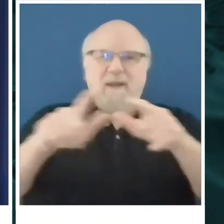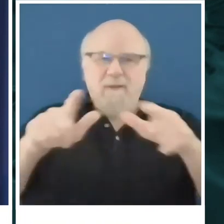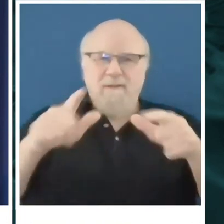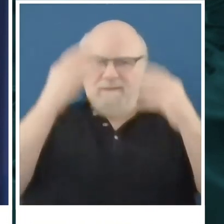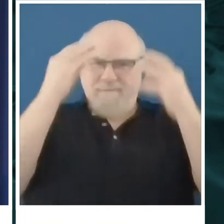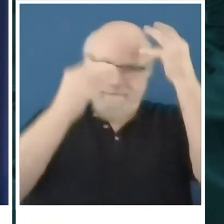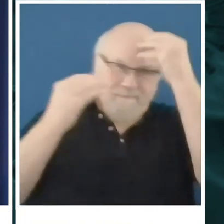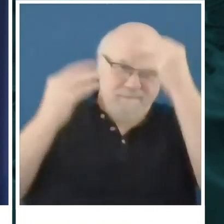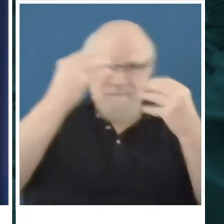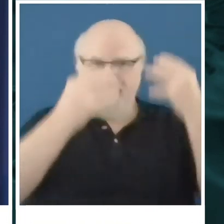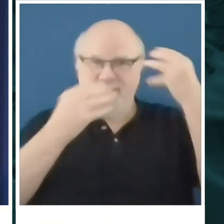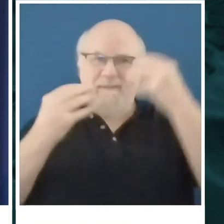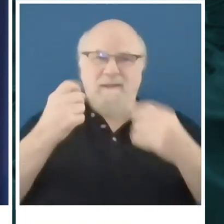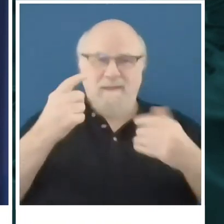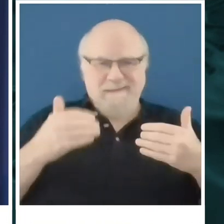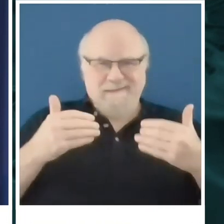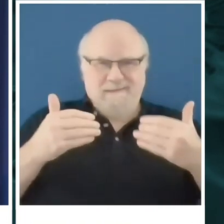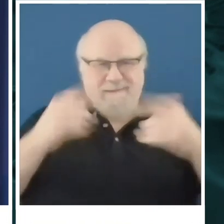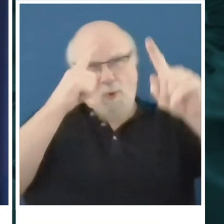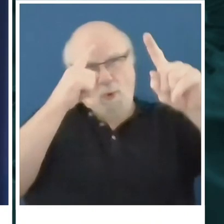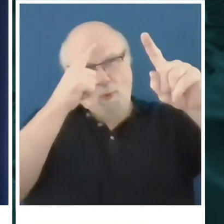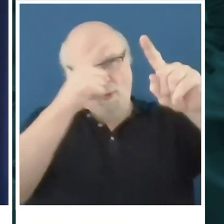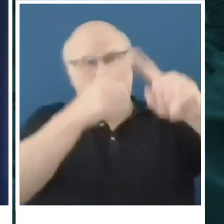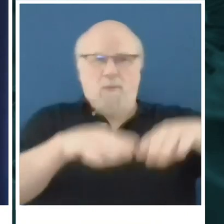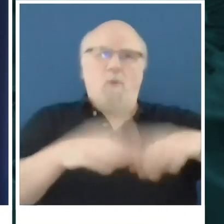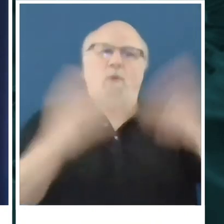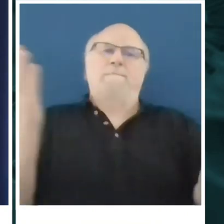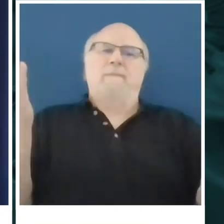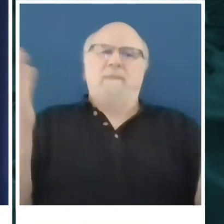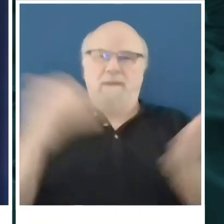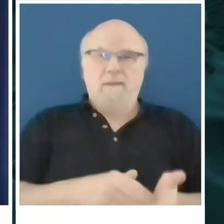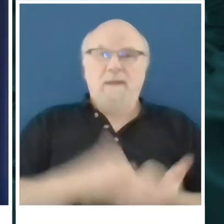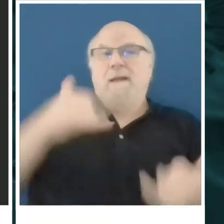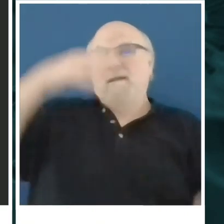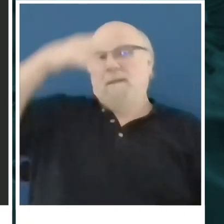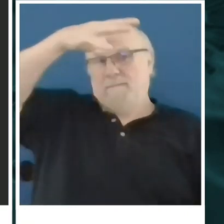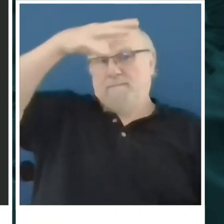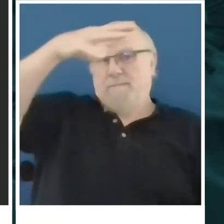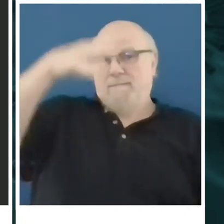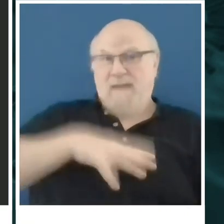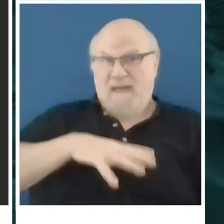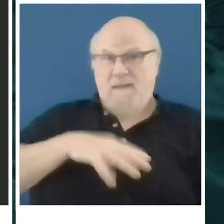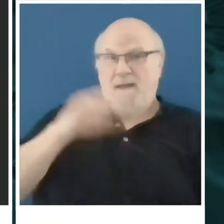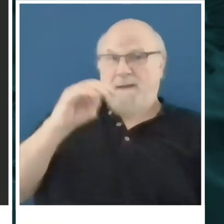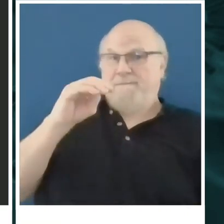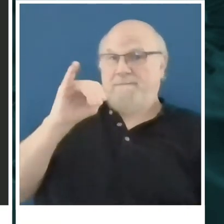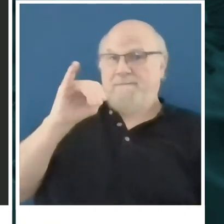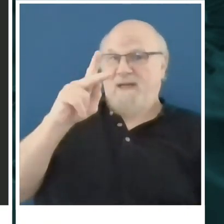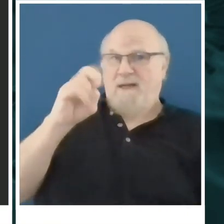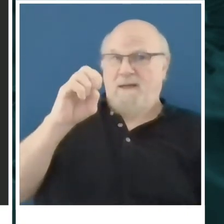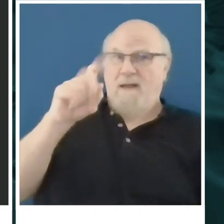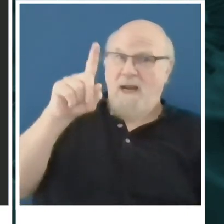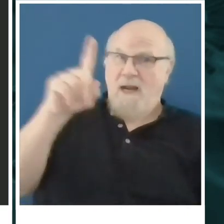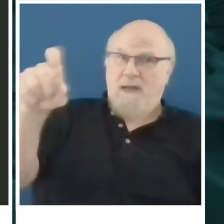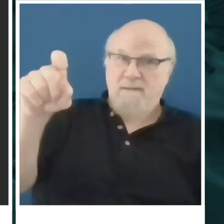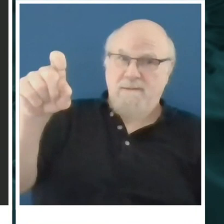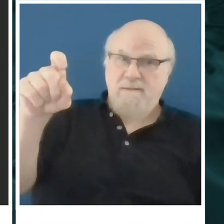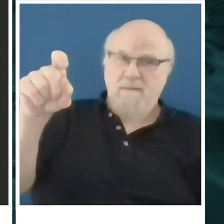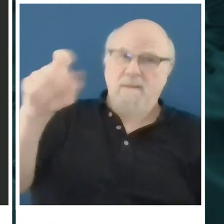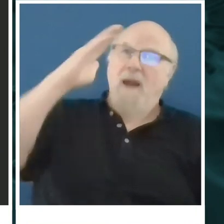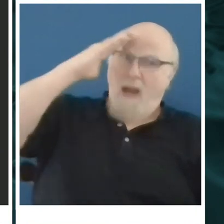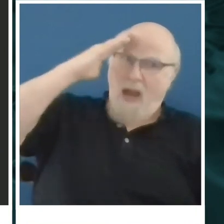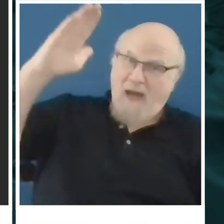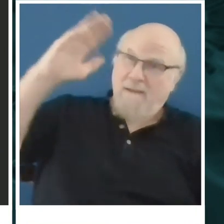towards a reopening. Mike with the daily record. Yeah. Hi, Mayor. In regards to